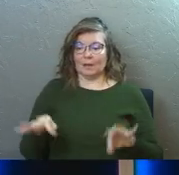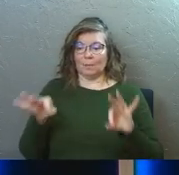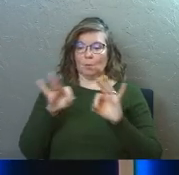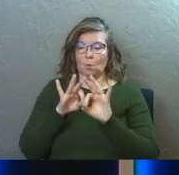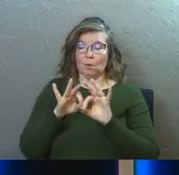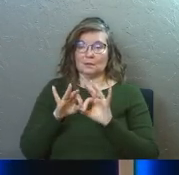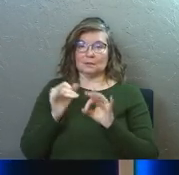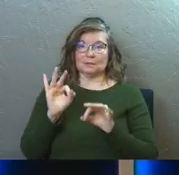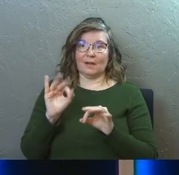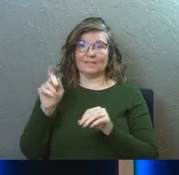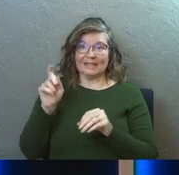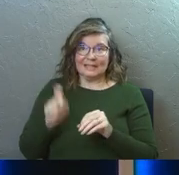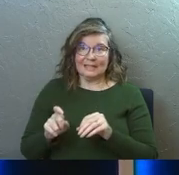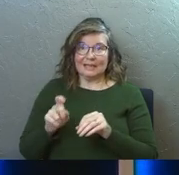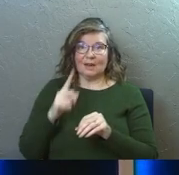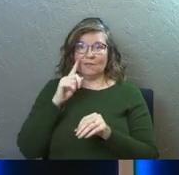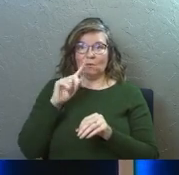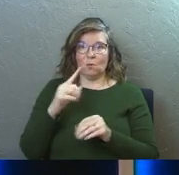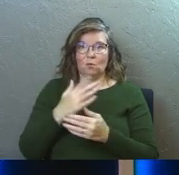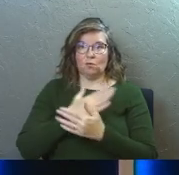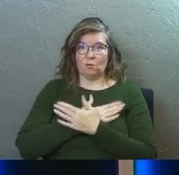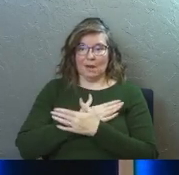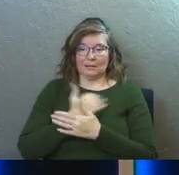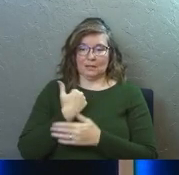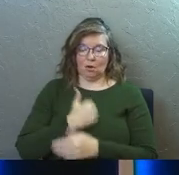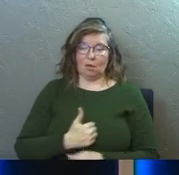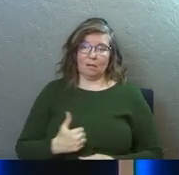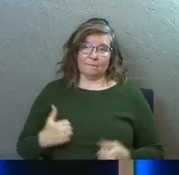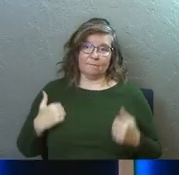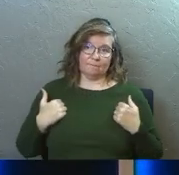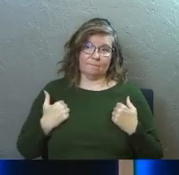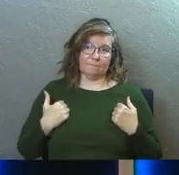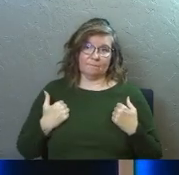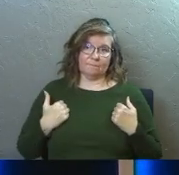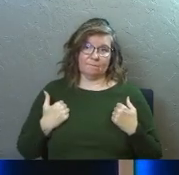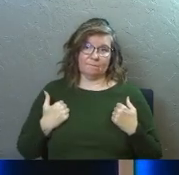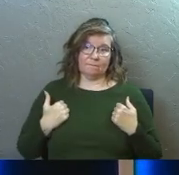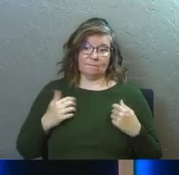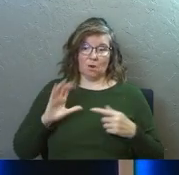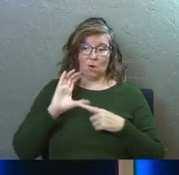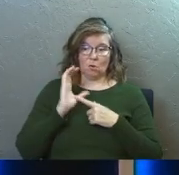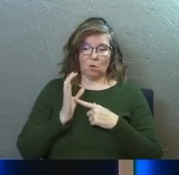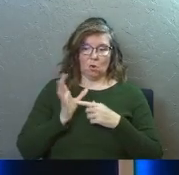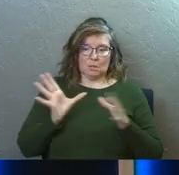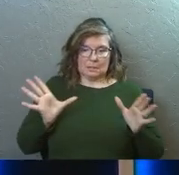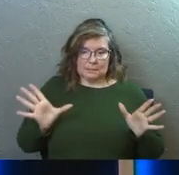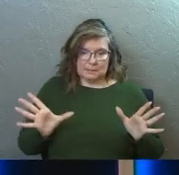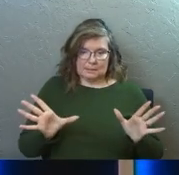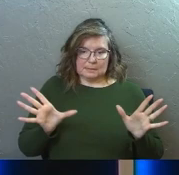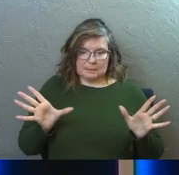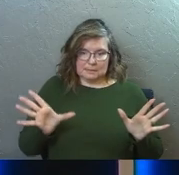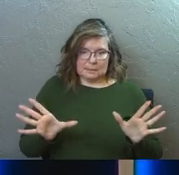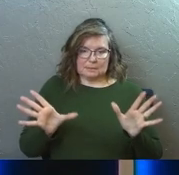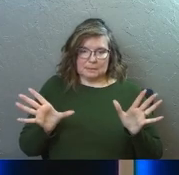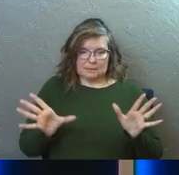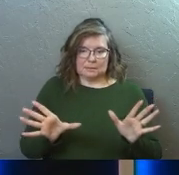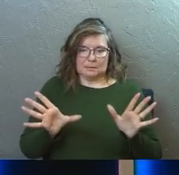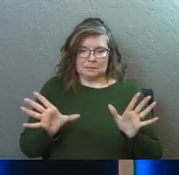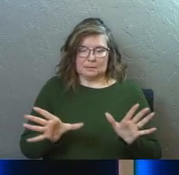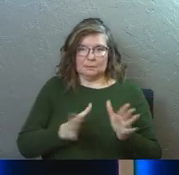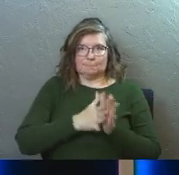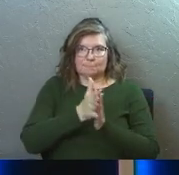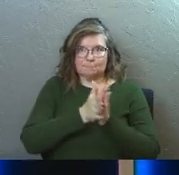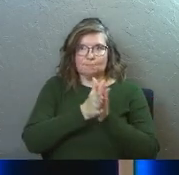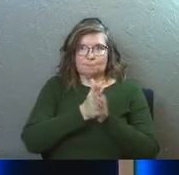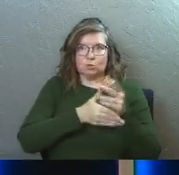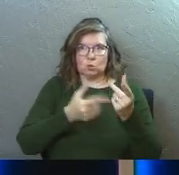significance of the need for rest in our lives. We live in a culture that pushes us heavily towards the opposite of